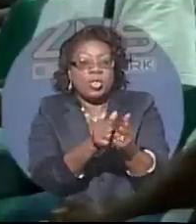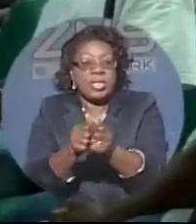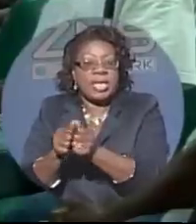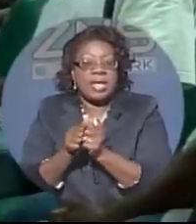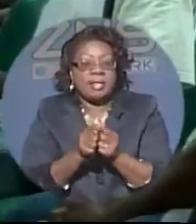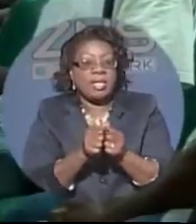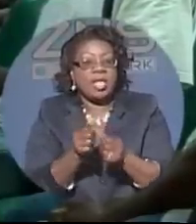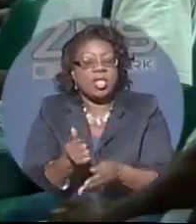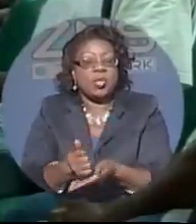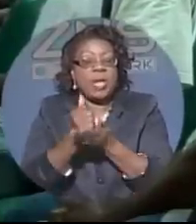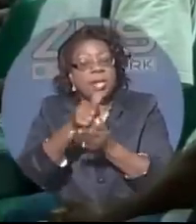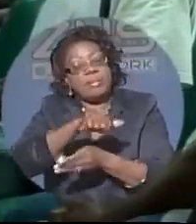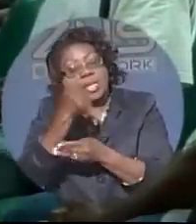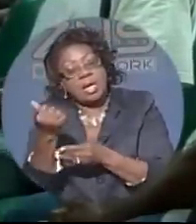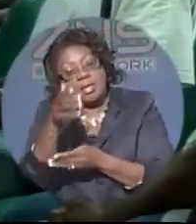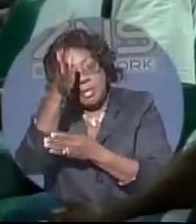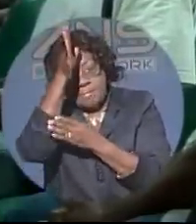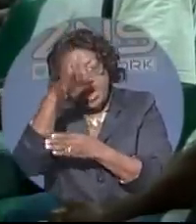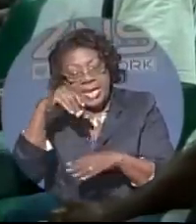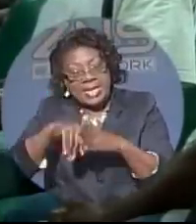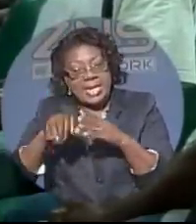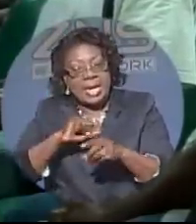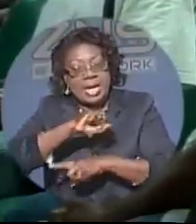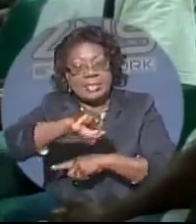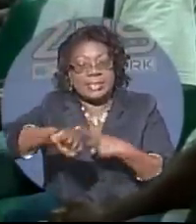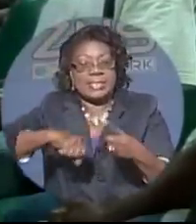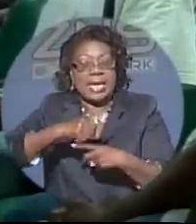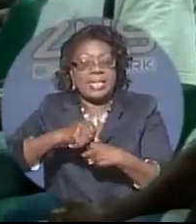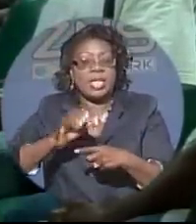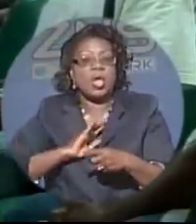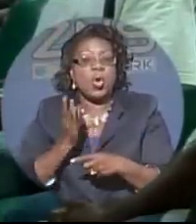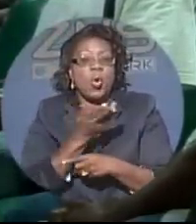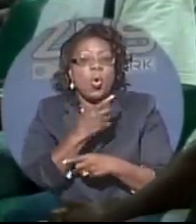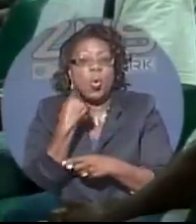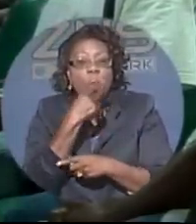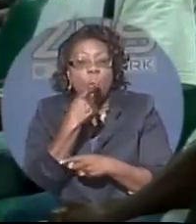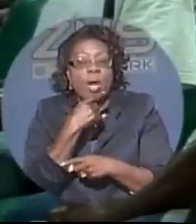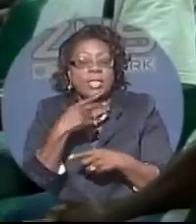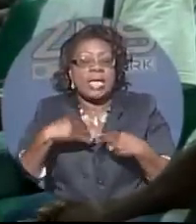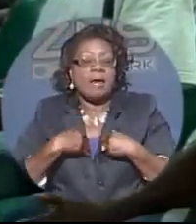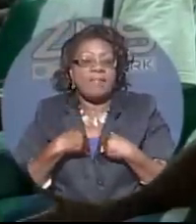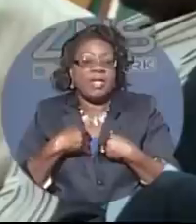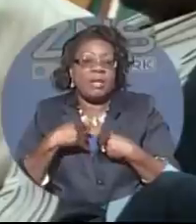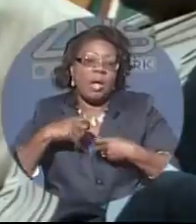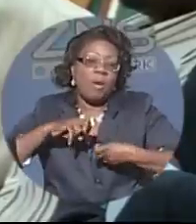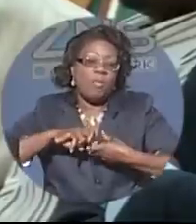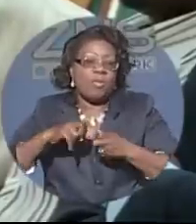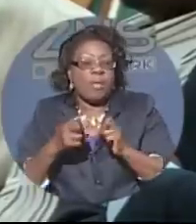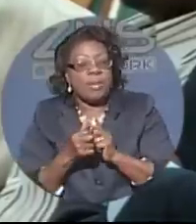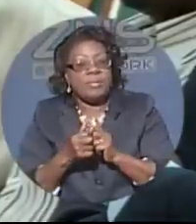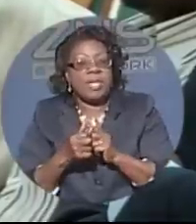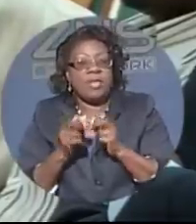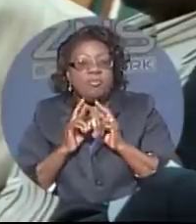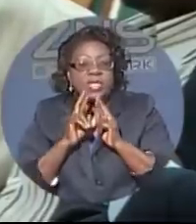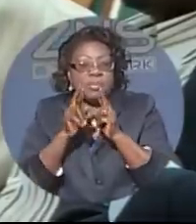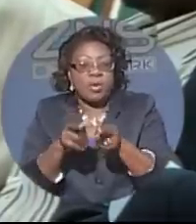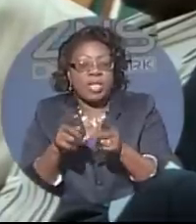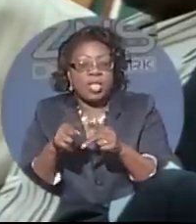nation who are falling through the cracks, who are having difficulties in responding to the environment.